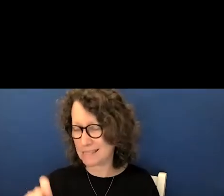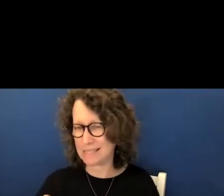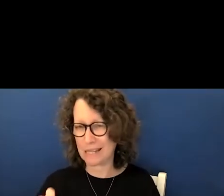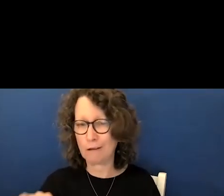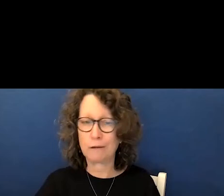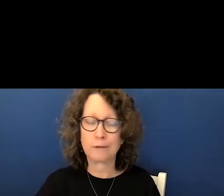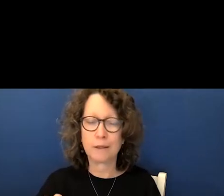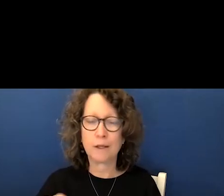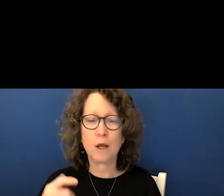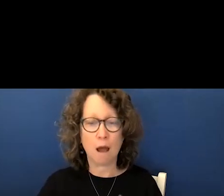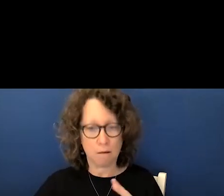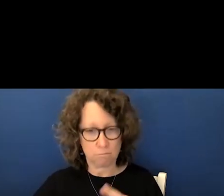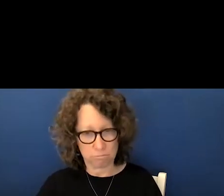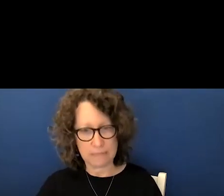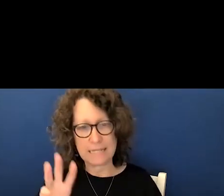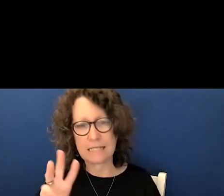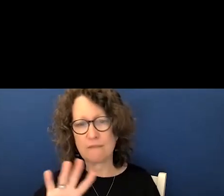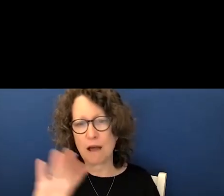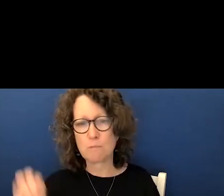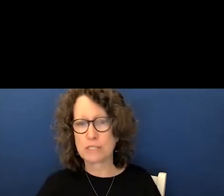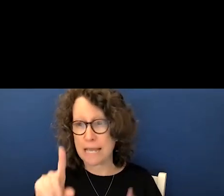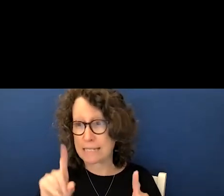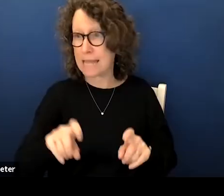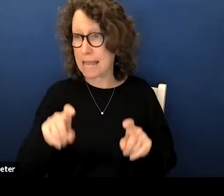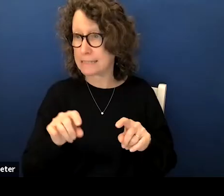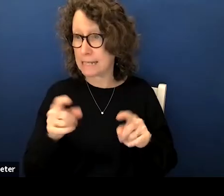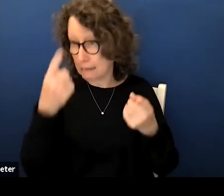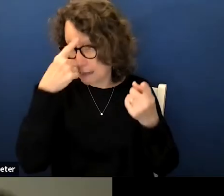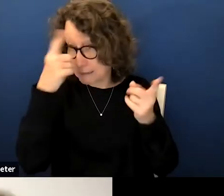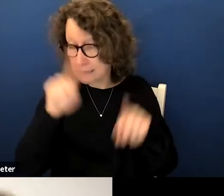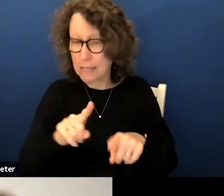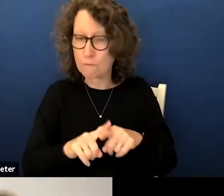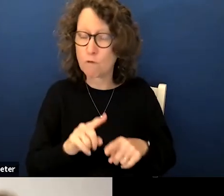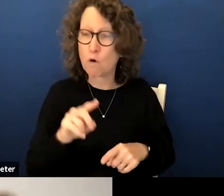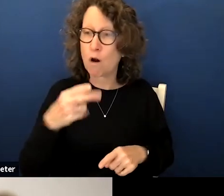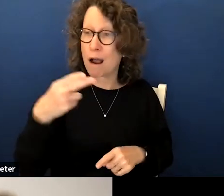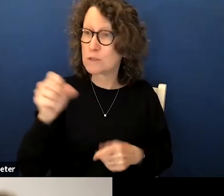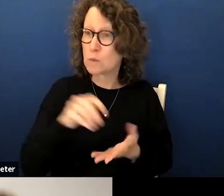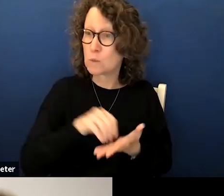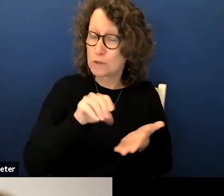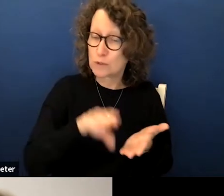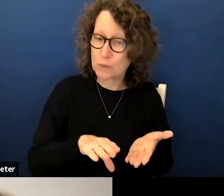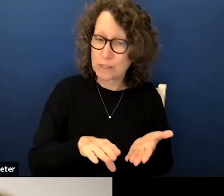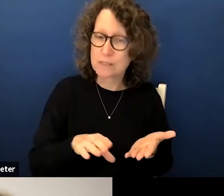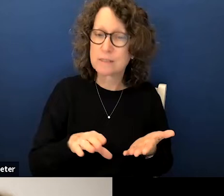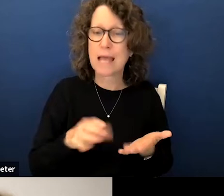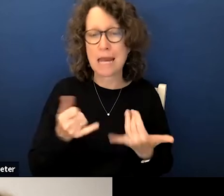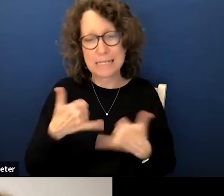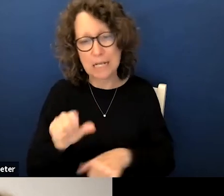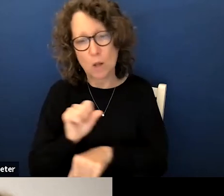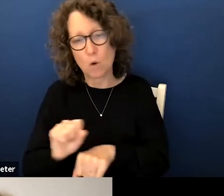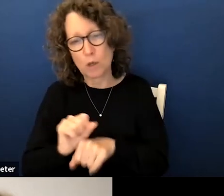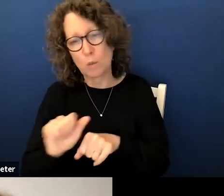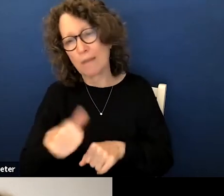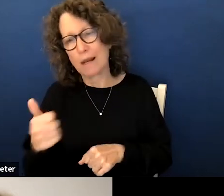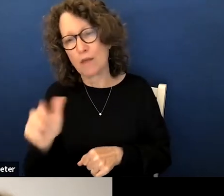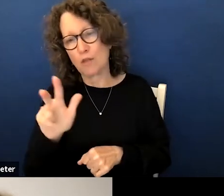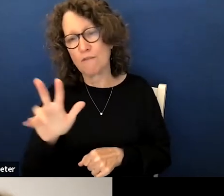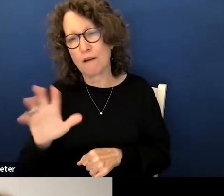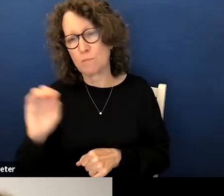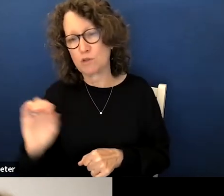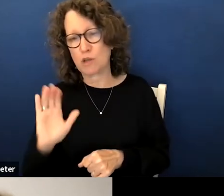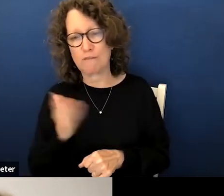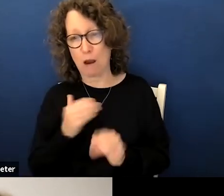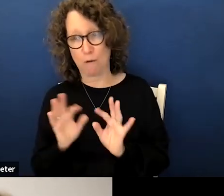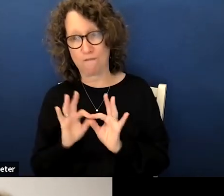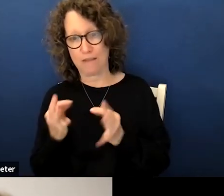achieved 65 percent testing consent for secondary students and are still working with another 35 percent of